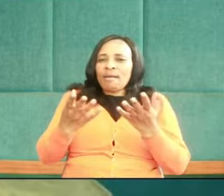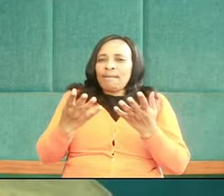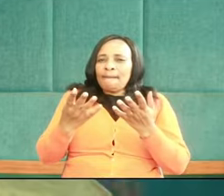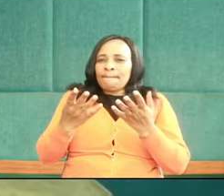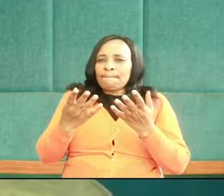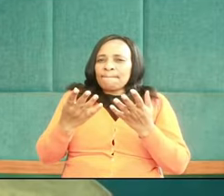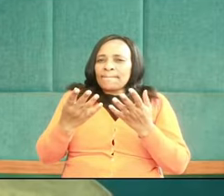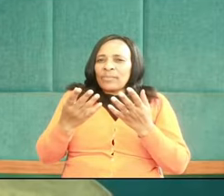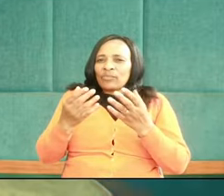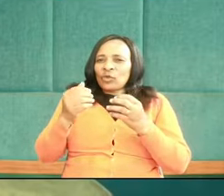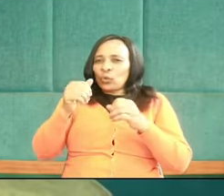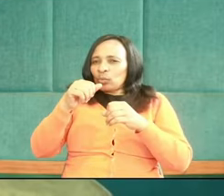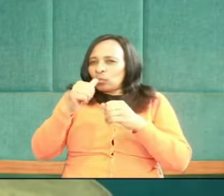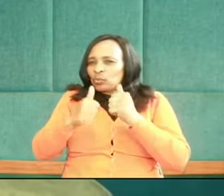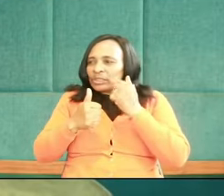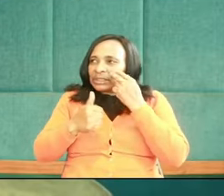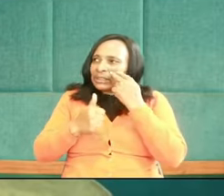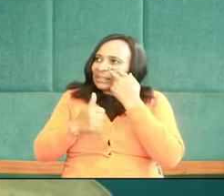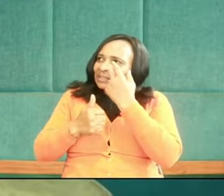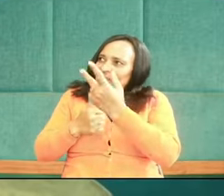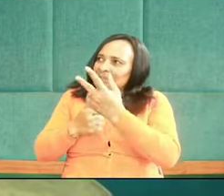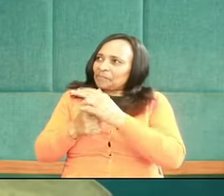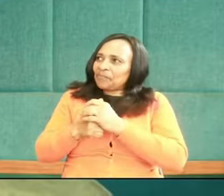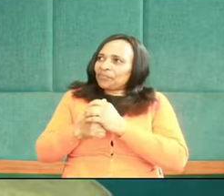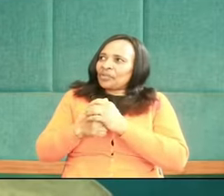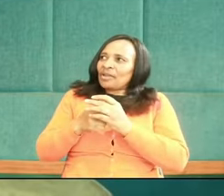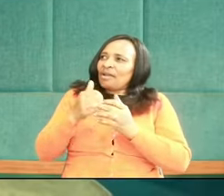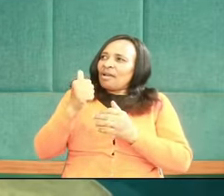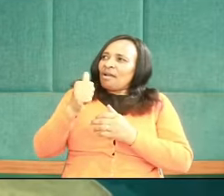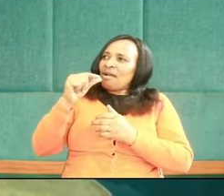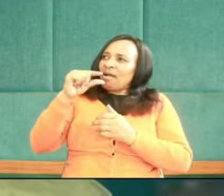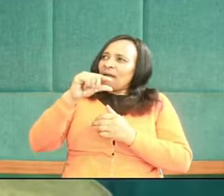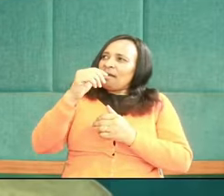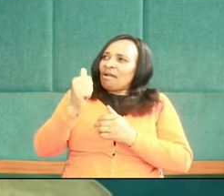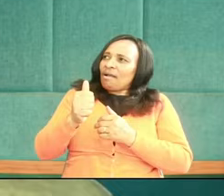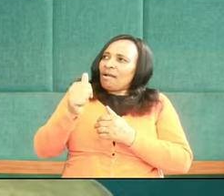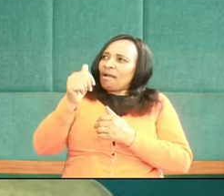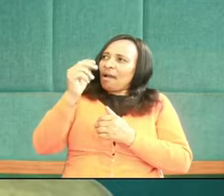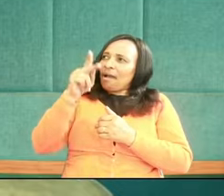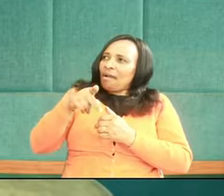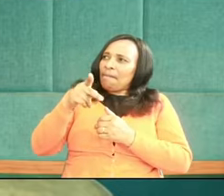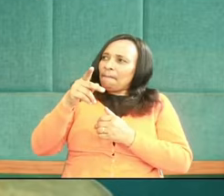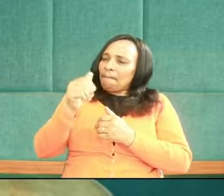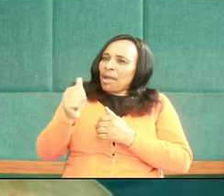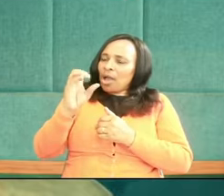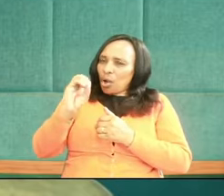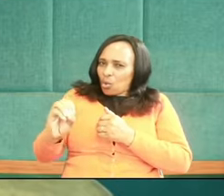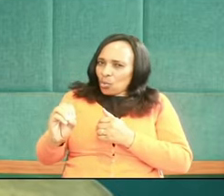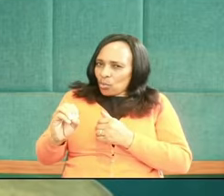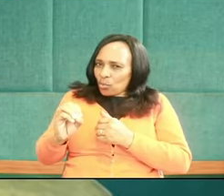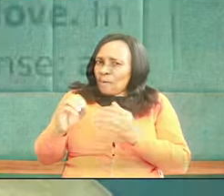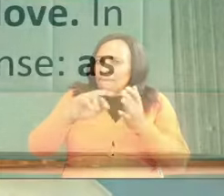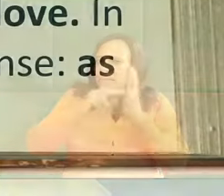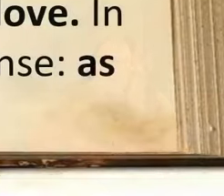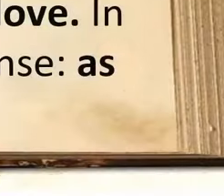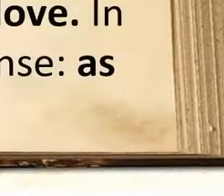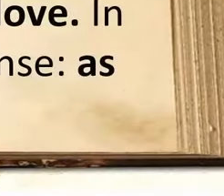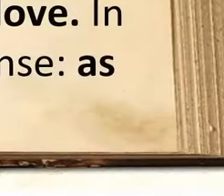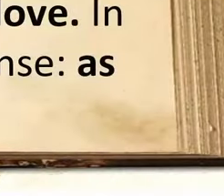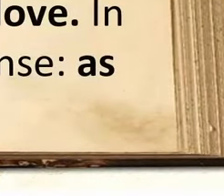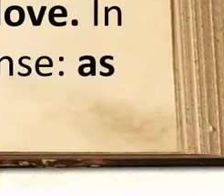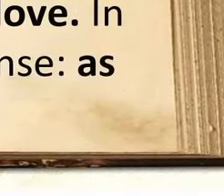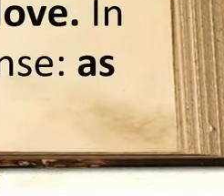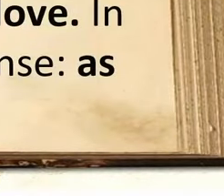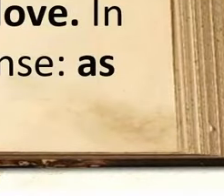the the the Greek translation of the Hebrew Old Testament, you realize that in place of that word ehav,